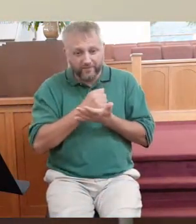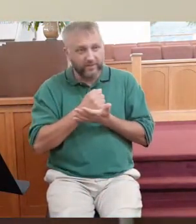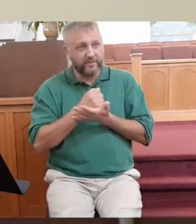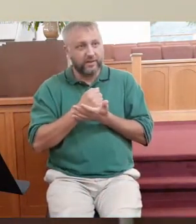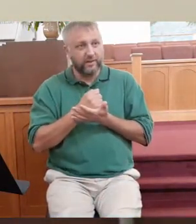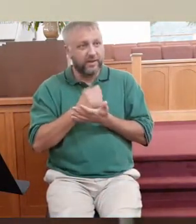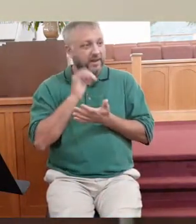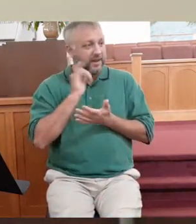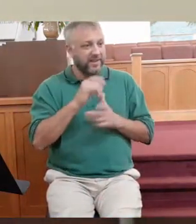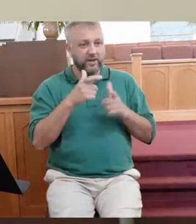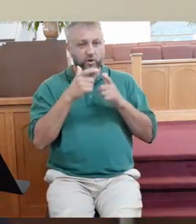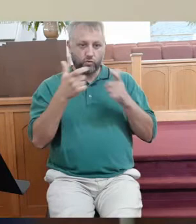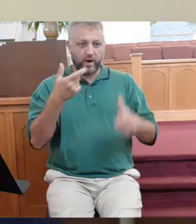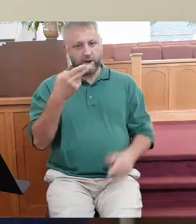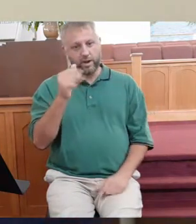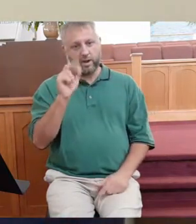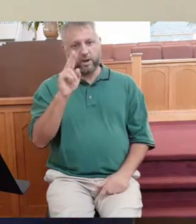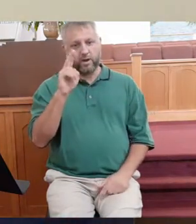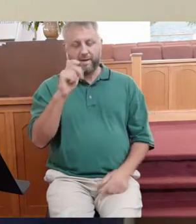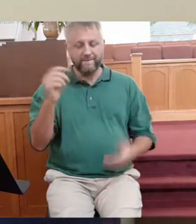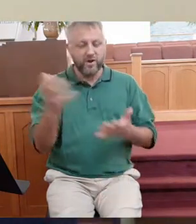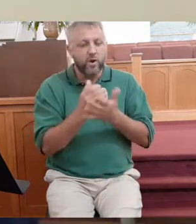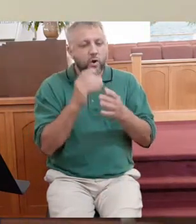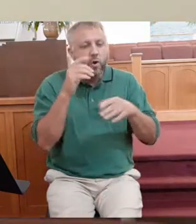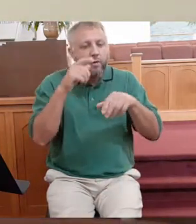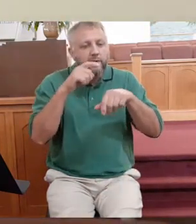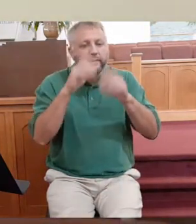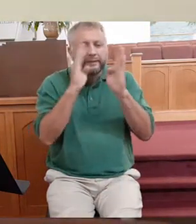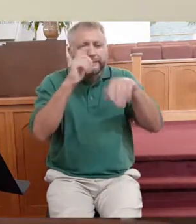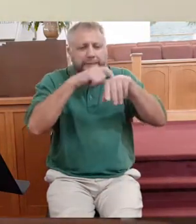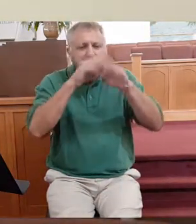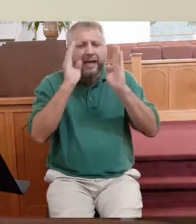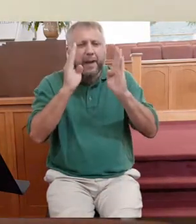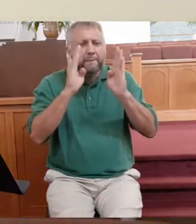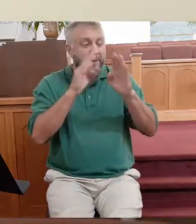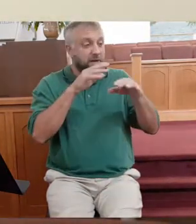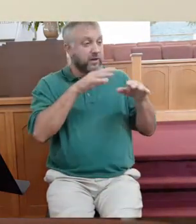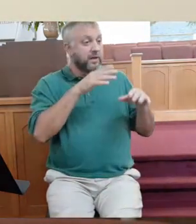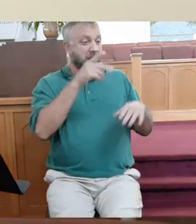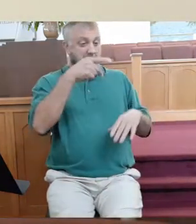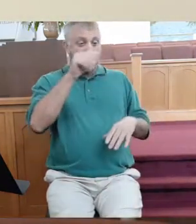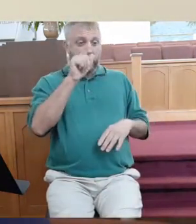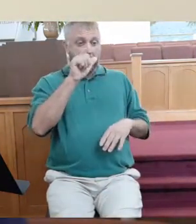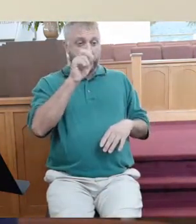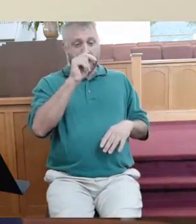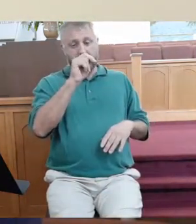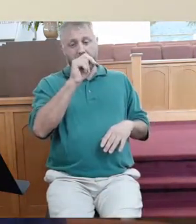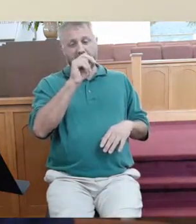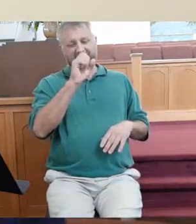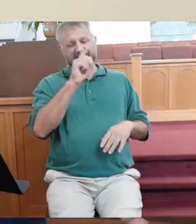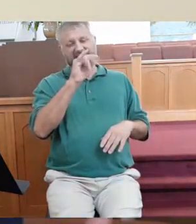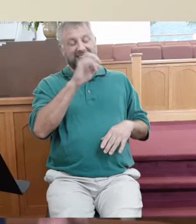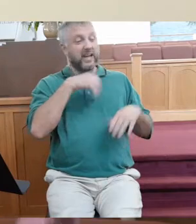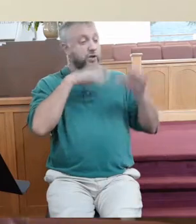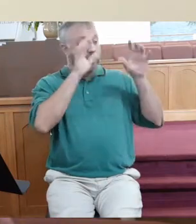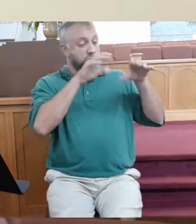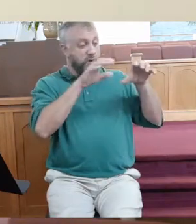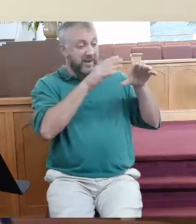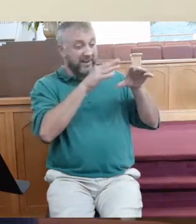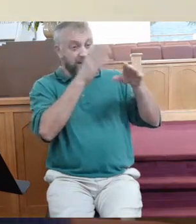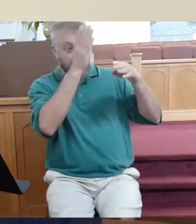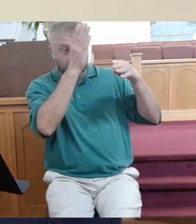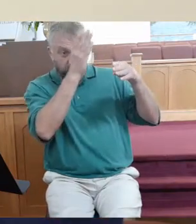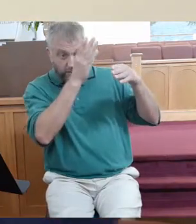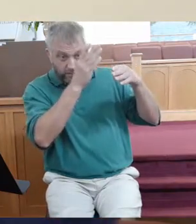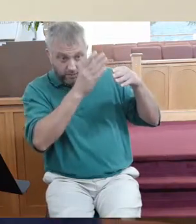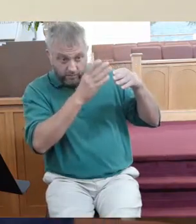harvest the grape harvest in their vineyards. It was a small window that was followed by a rainy season in Palestine. If they don't get it harvested during this